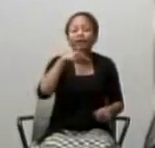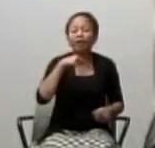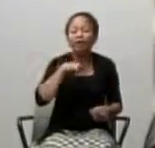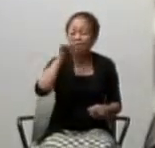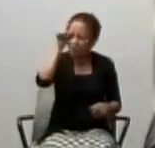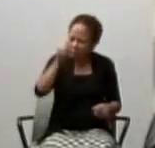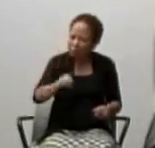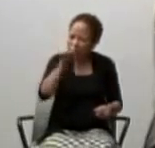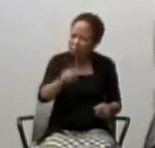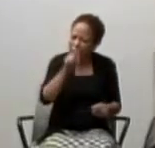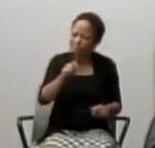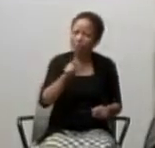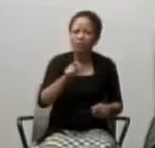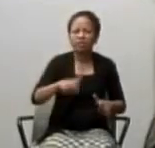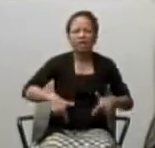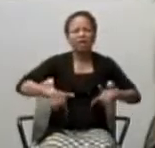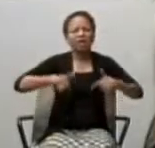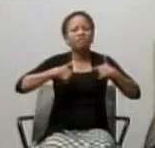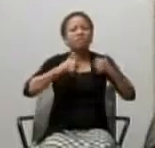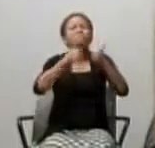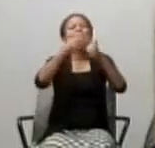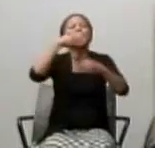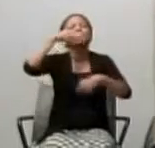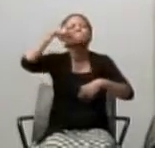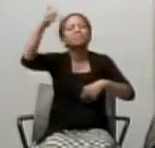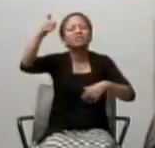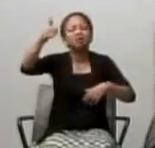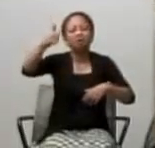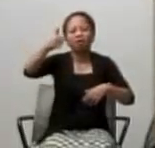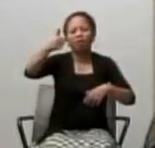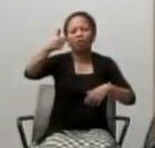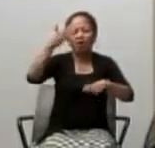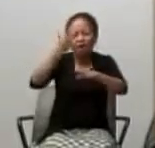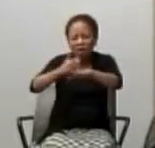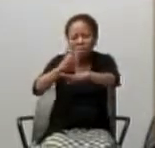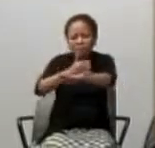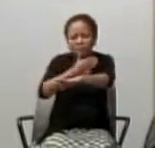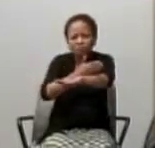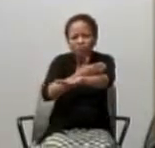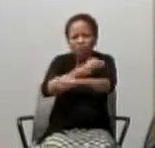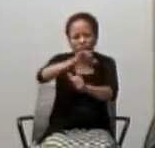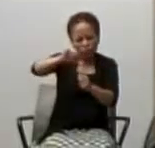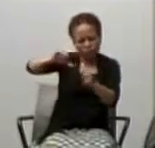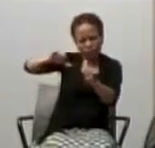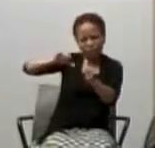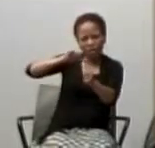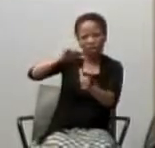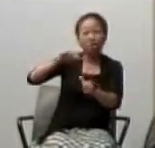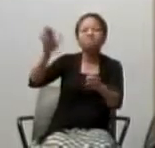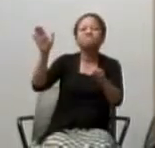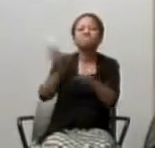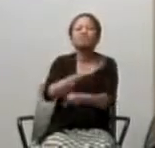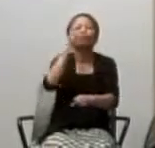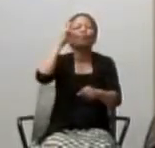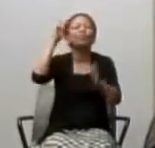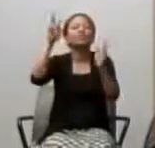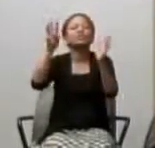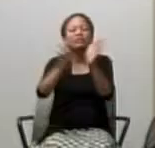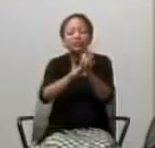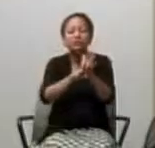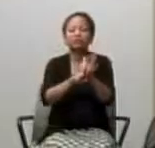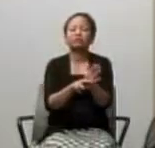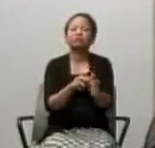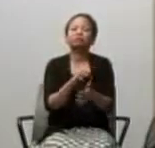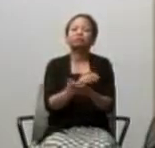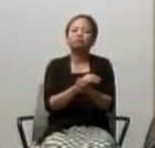better with each other, to be witnesses. Witnesses. And if our society